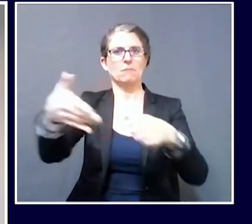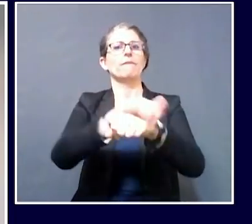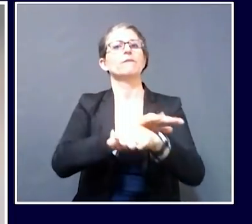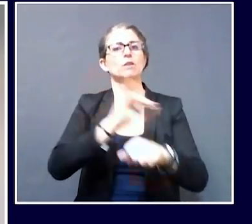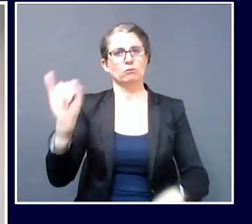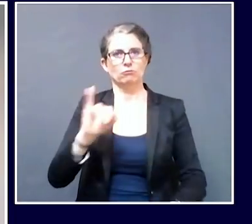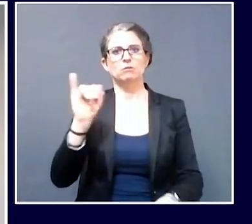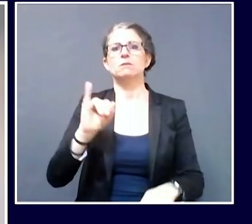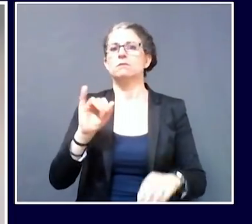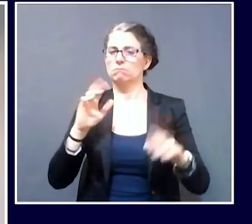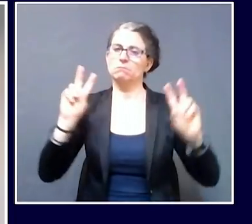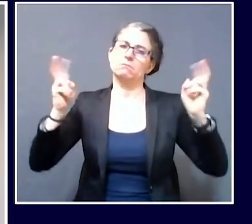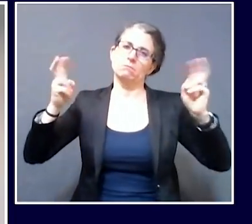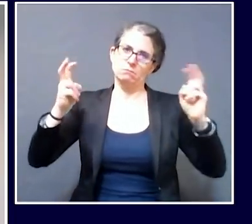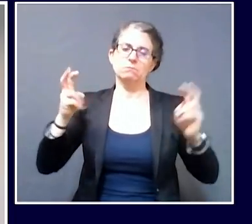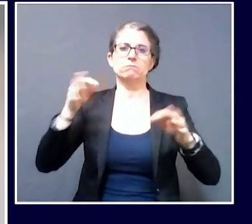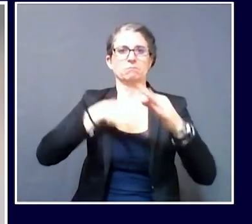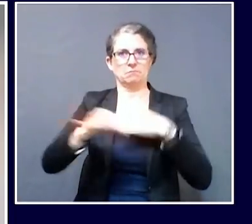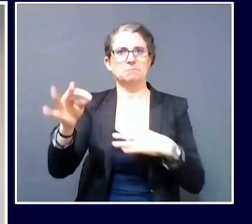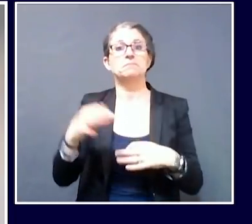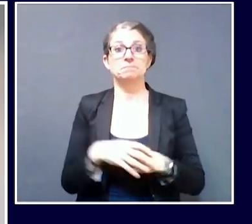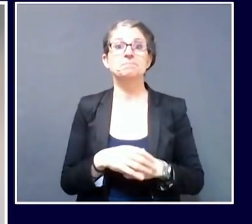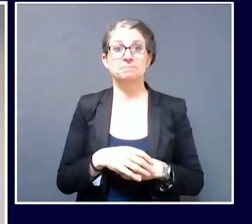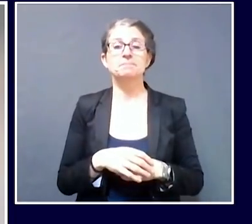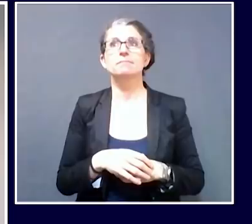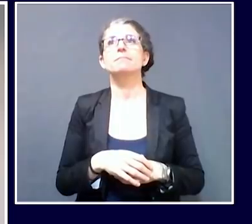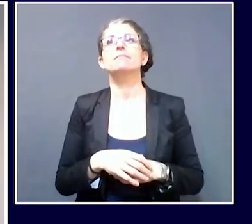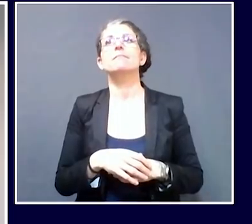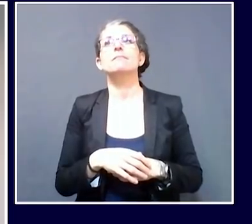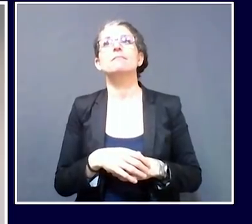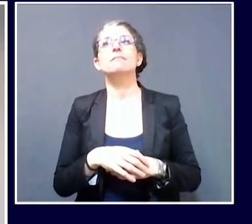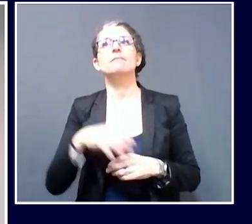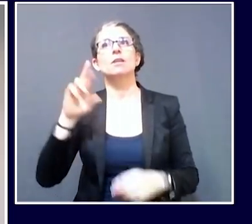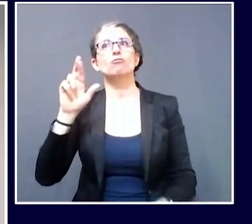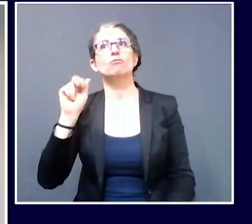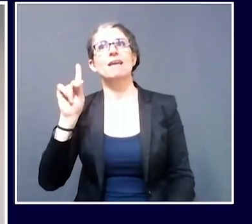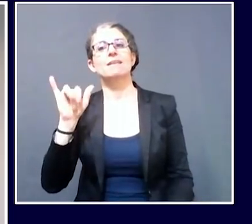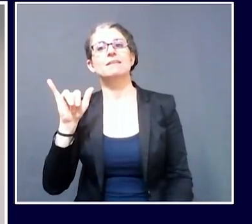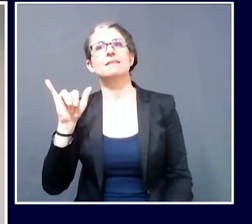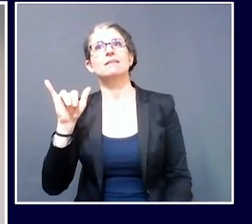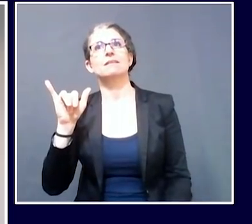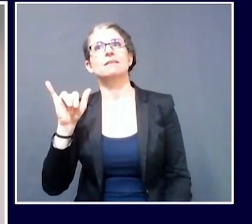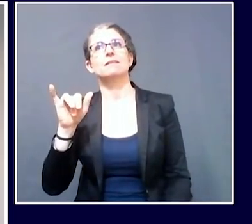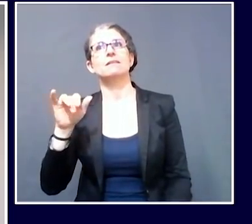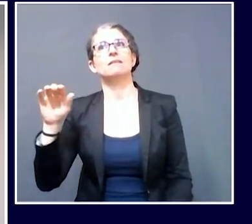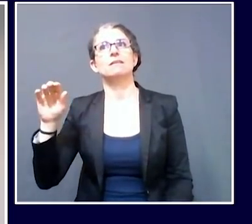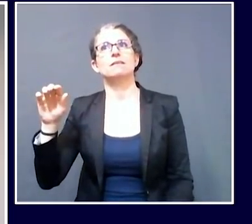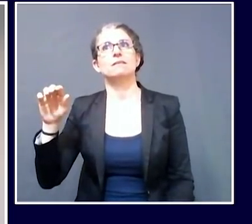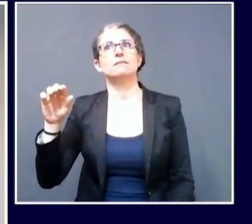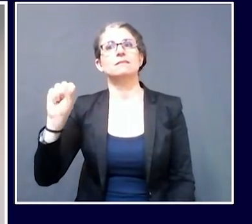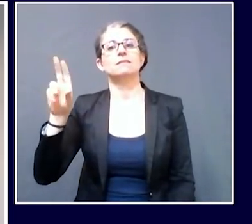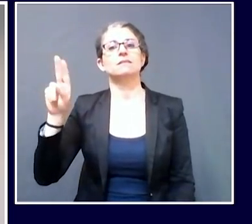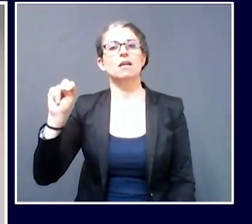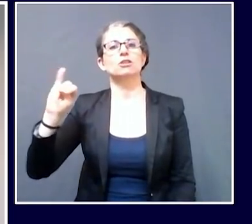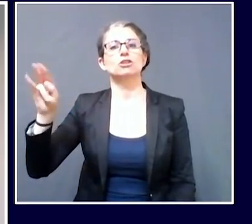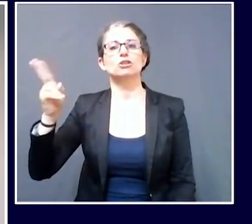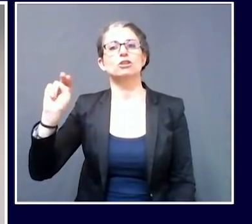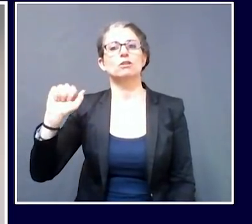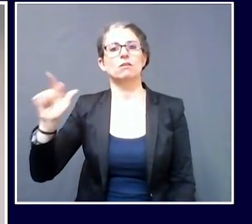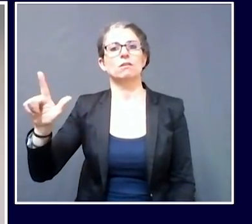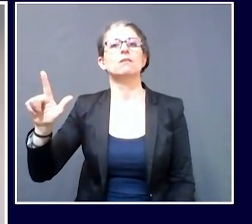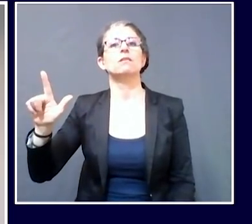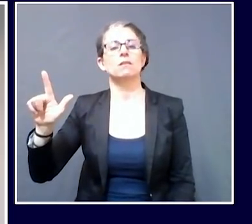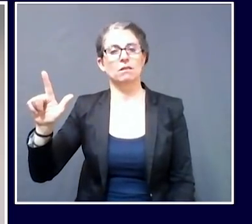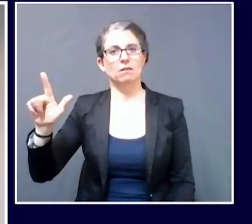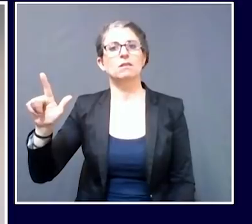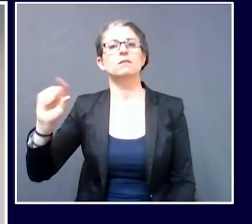I'm going to turn next to Randy Whitehouse from the Sun Journal. Good afternoon, Dr. Shaw. Thank you. My question is a